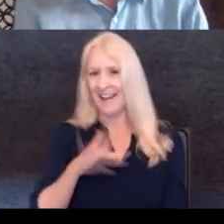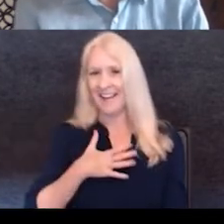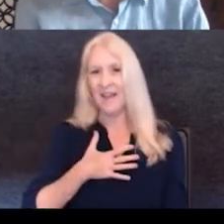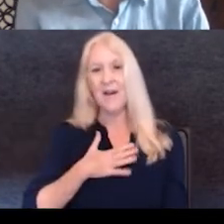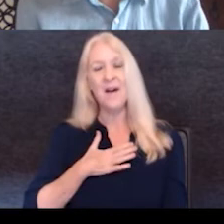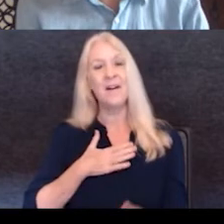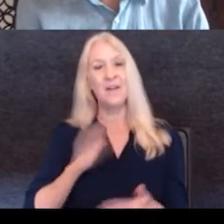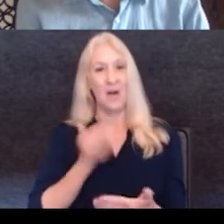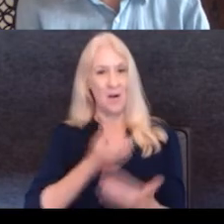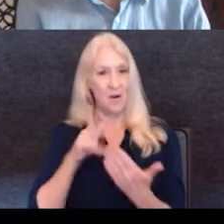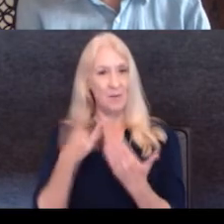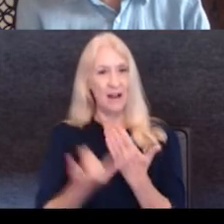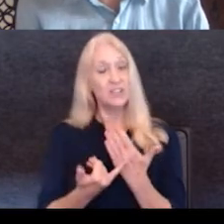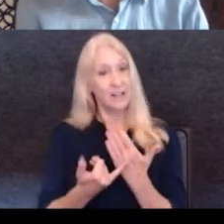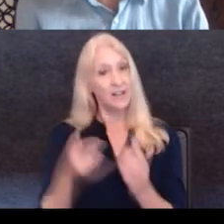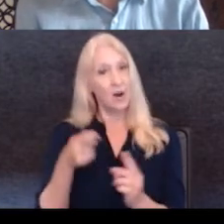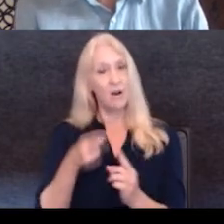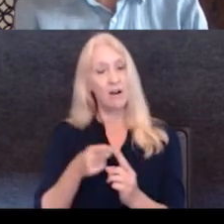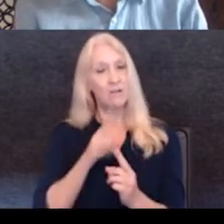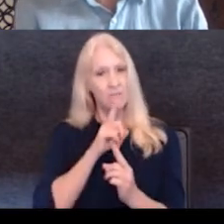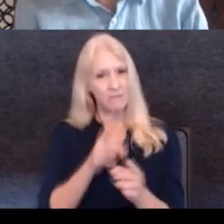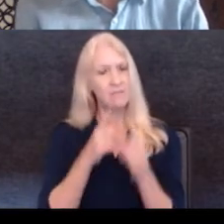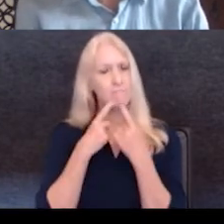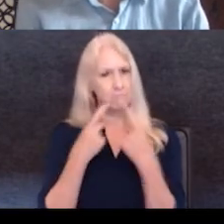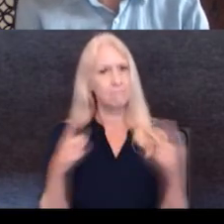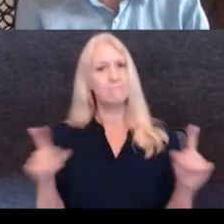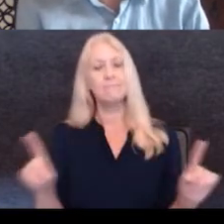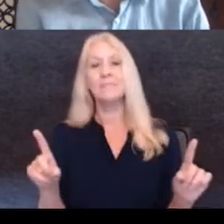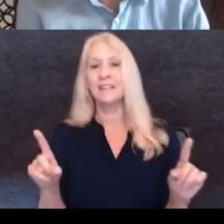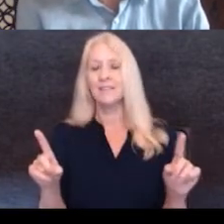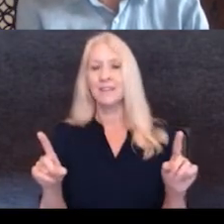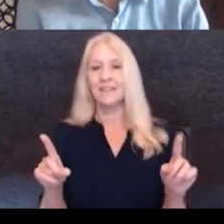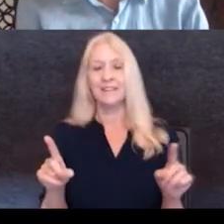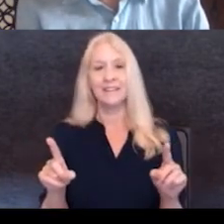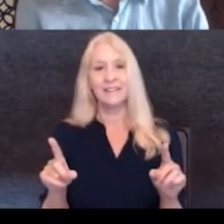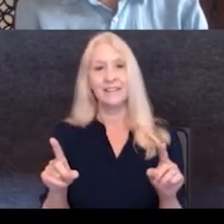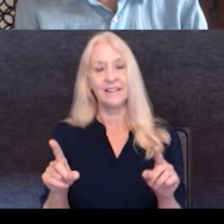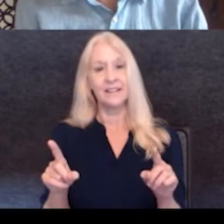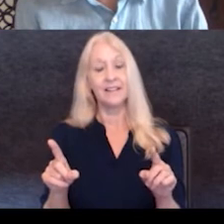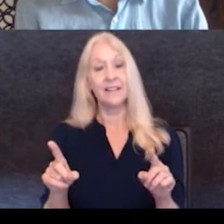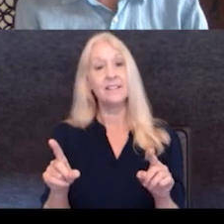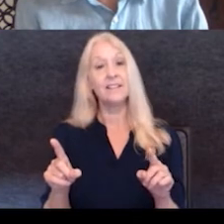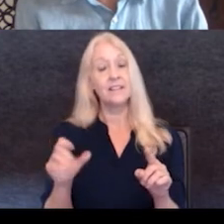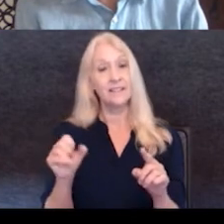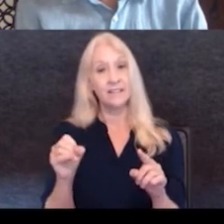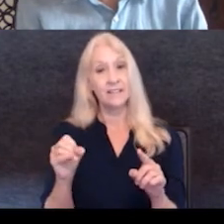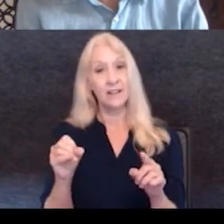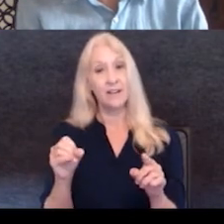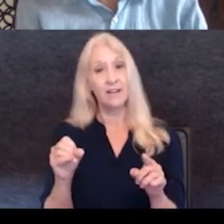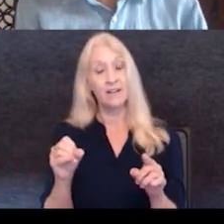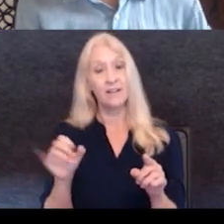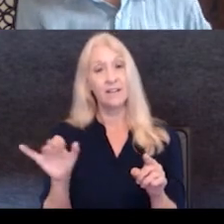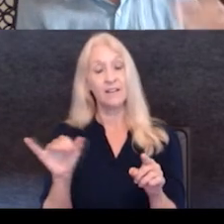was, was quite prominent and also actually ended up going through. And, and, um, as a result, uh, it was also